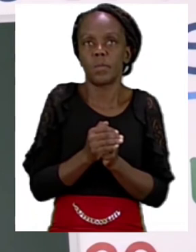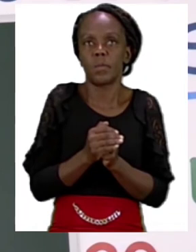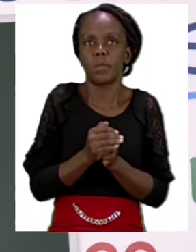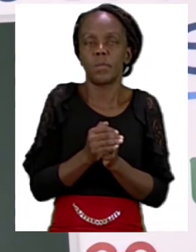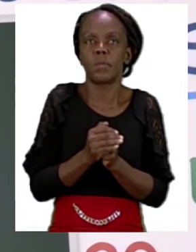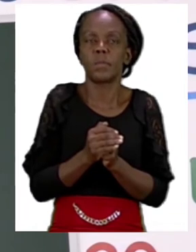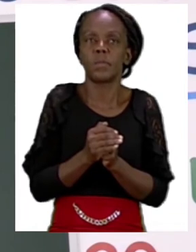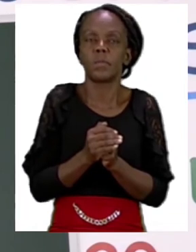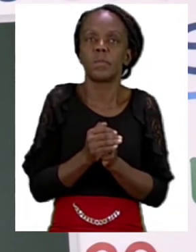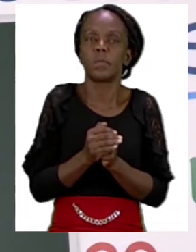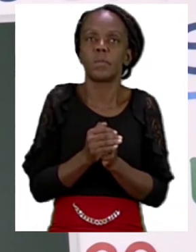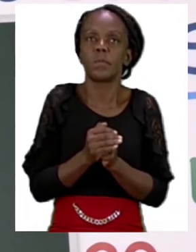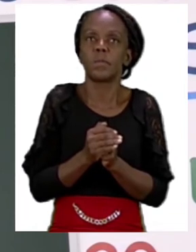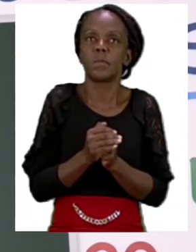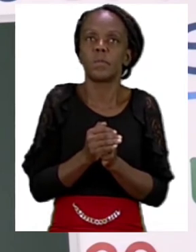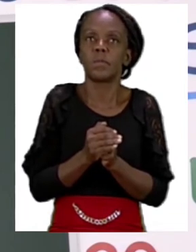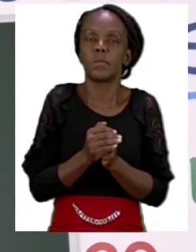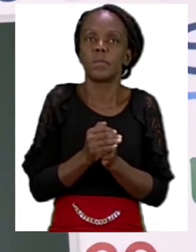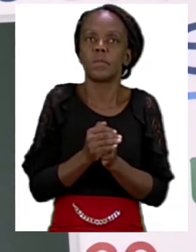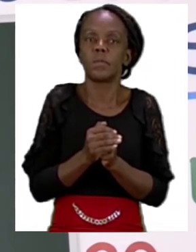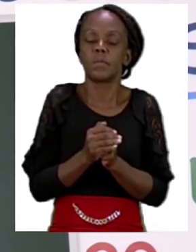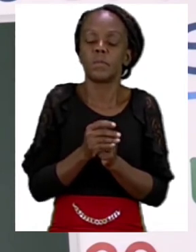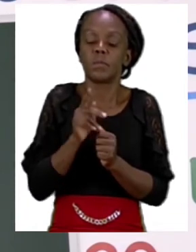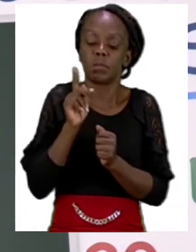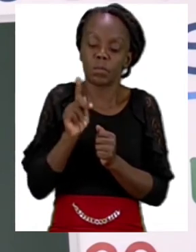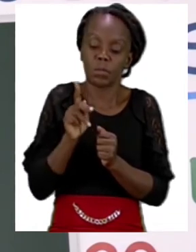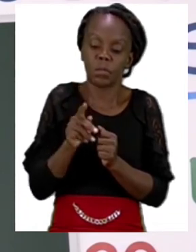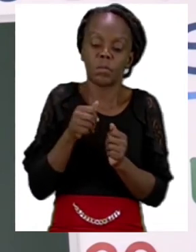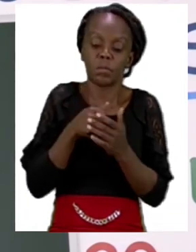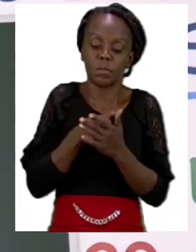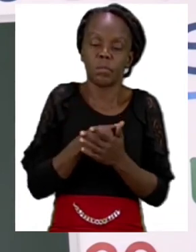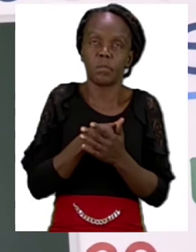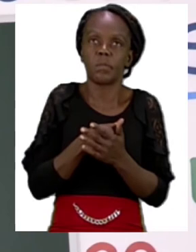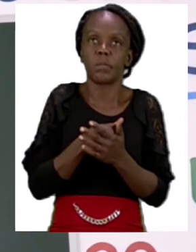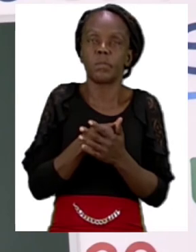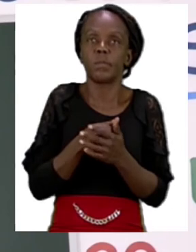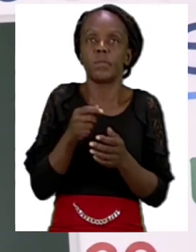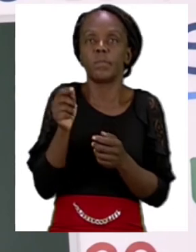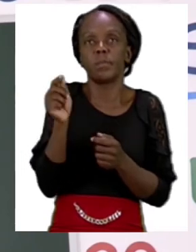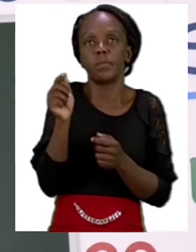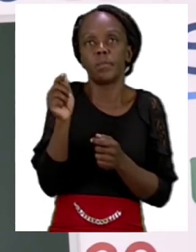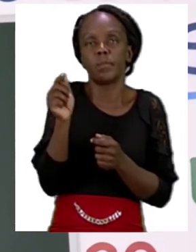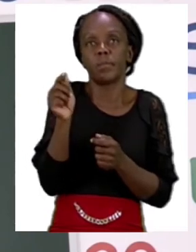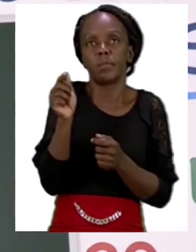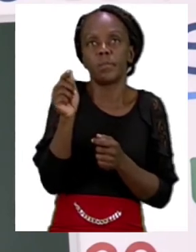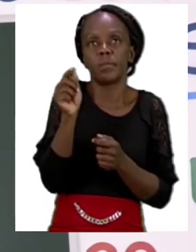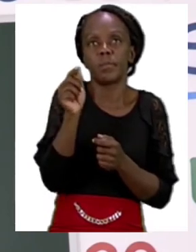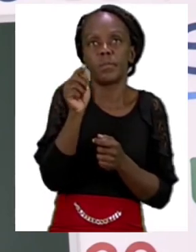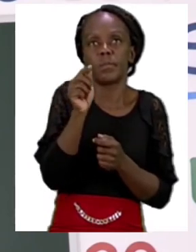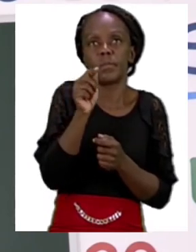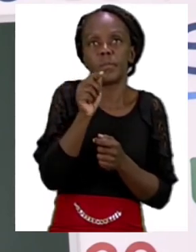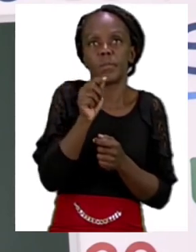we started we're going to try again so we're going to start again in the middle and we're going to go